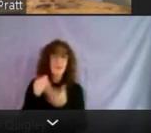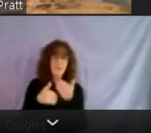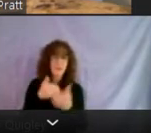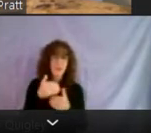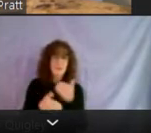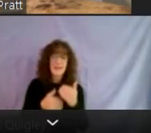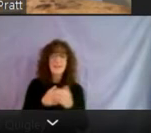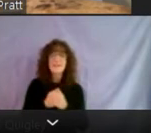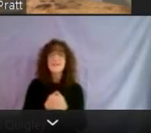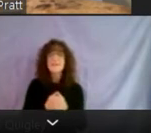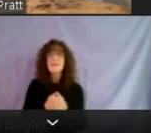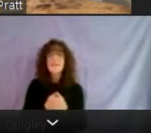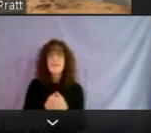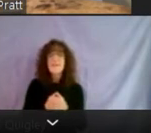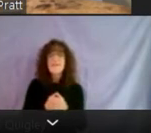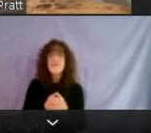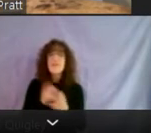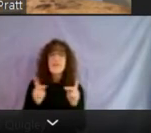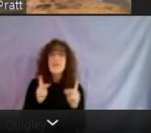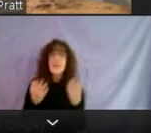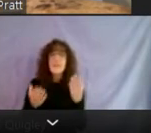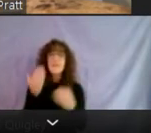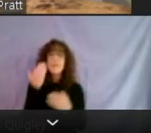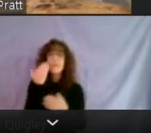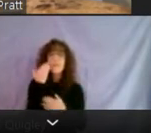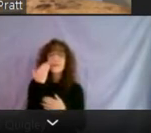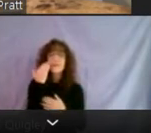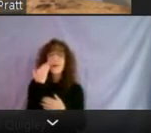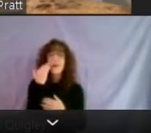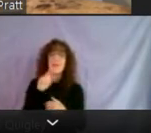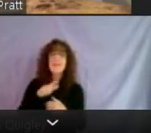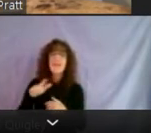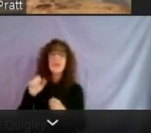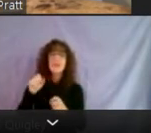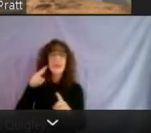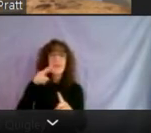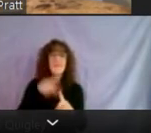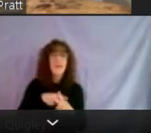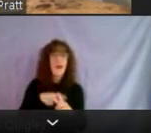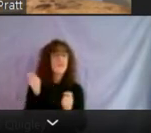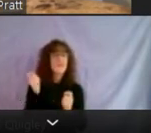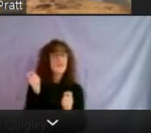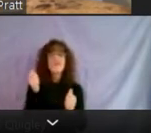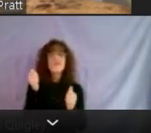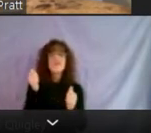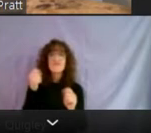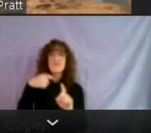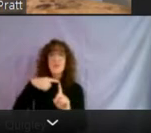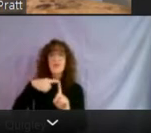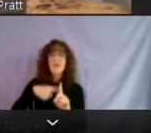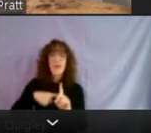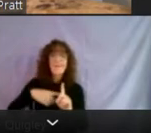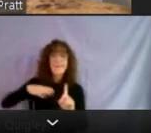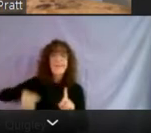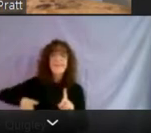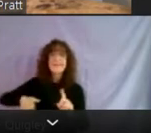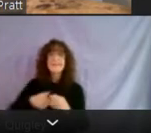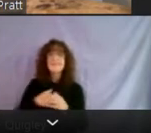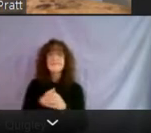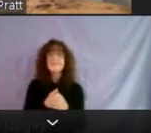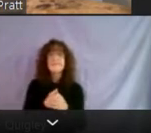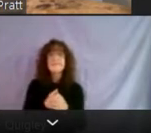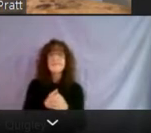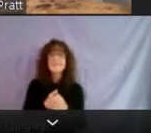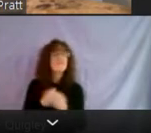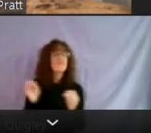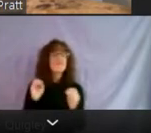So, um, folks might know that landlords can file as soon as the rent, uh, is late. Uh, there are